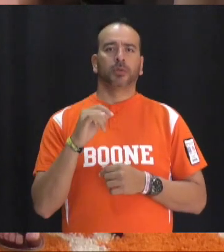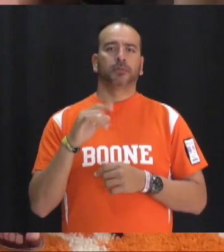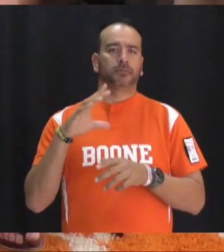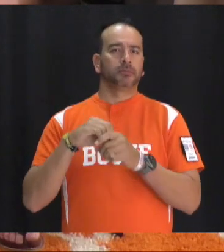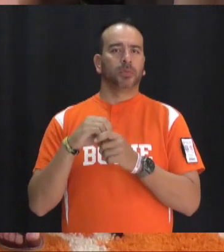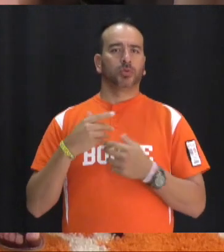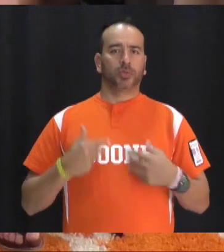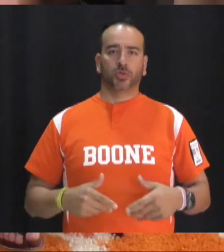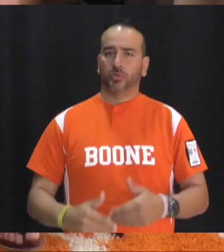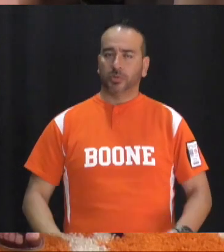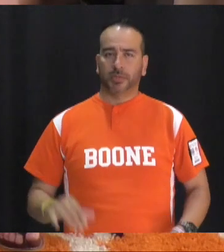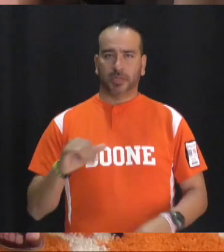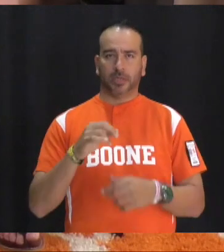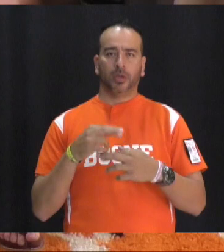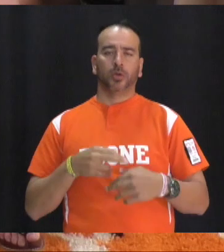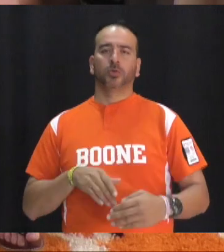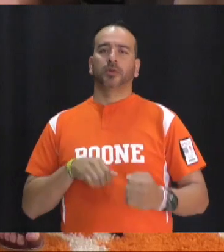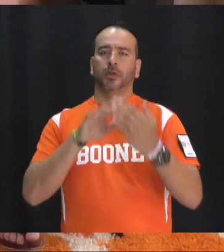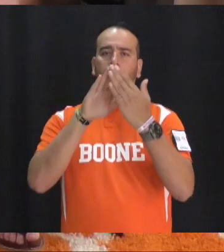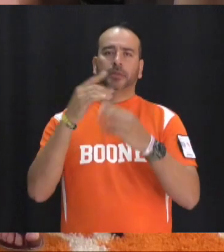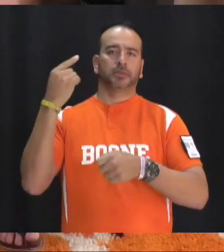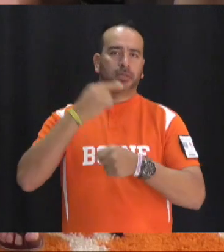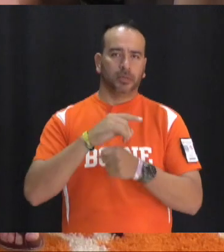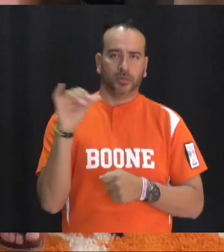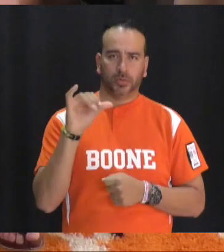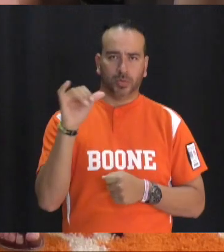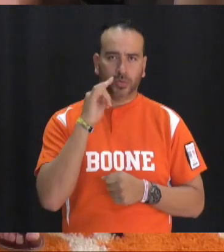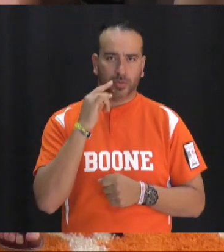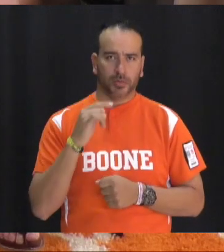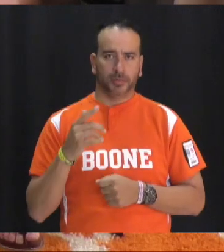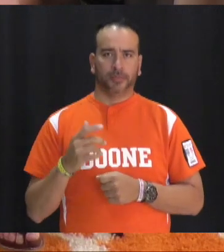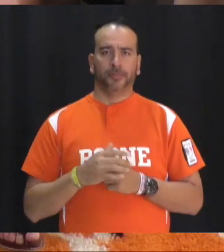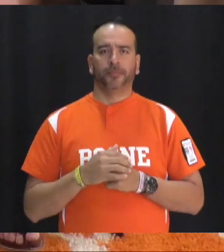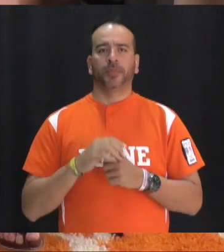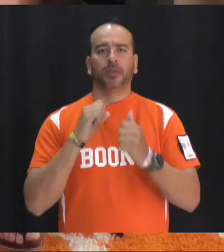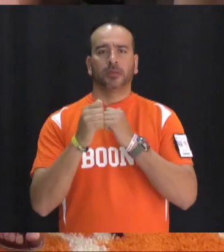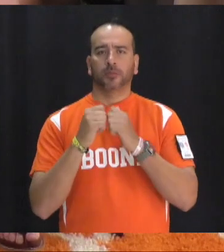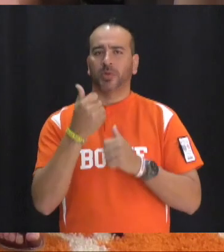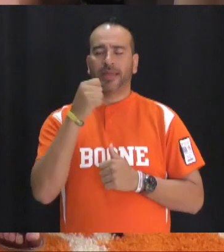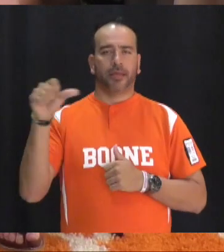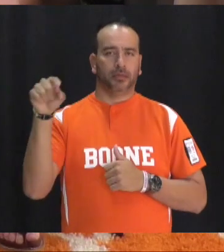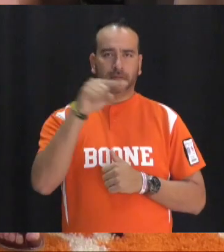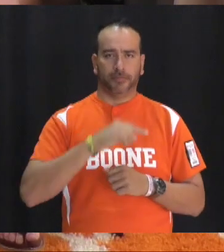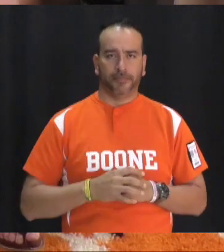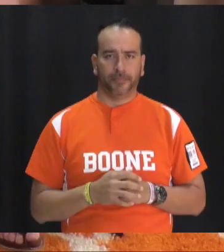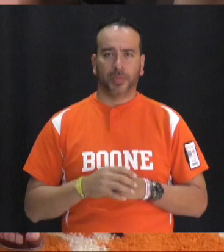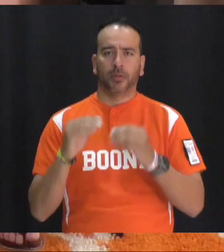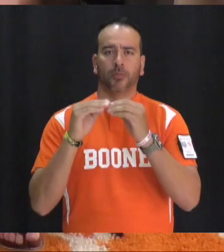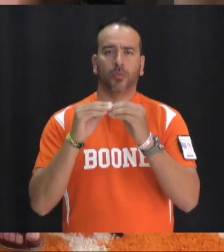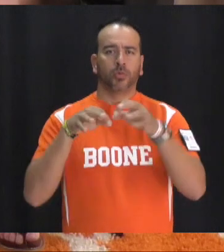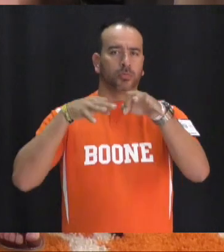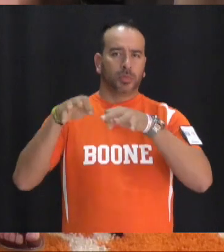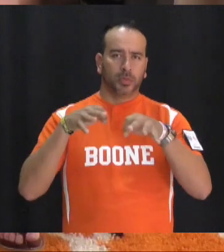rivalry day friends dress as opposing characters hero slash villain sports teams etc more details